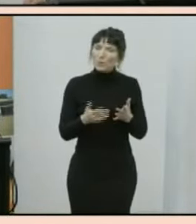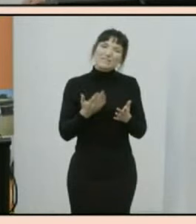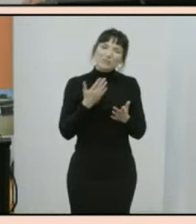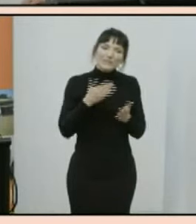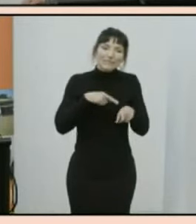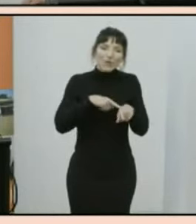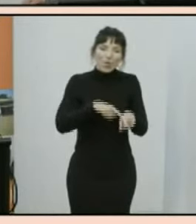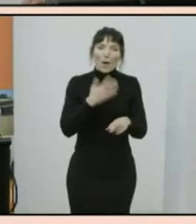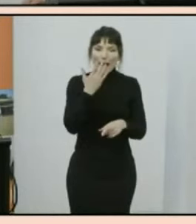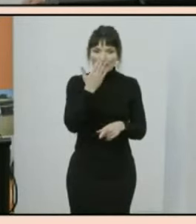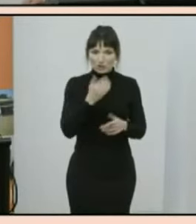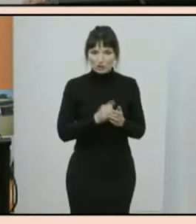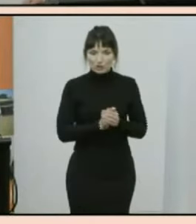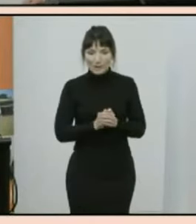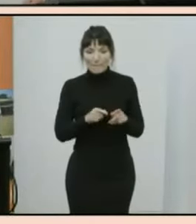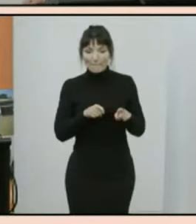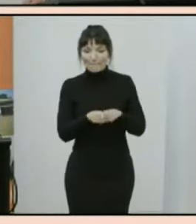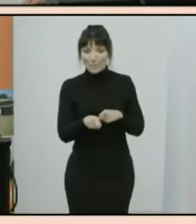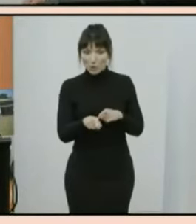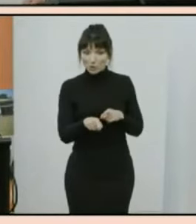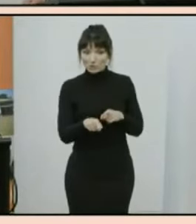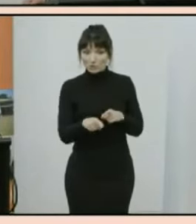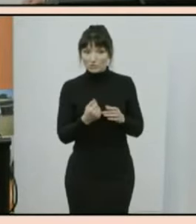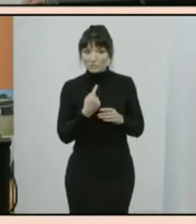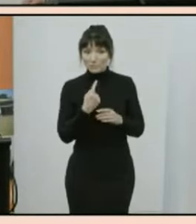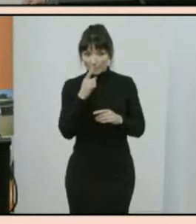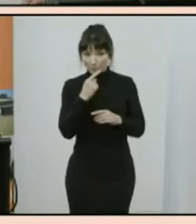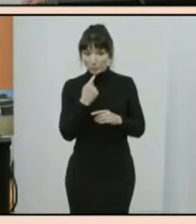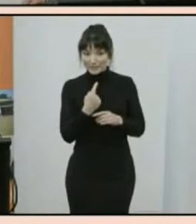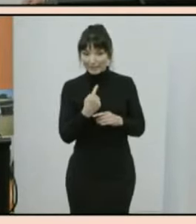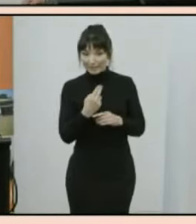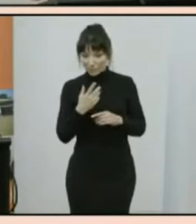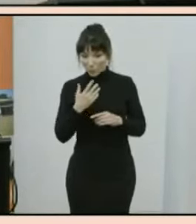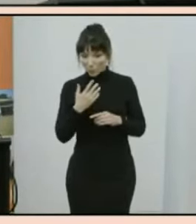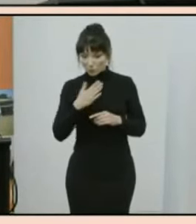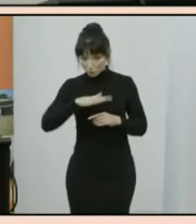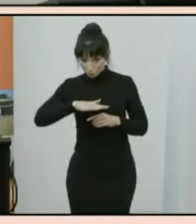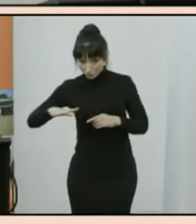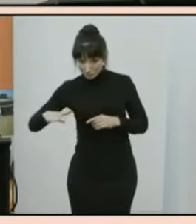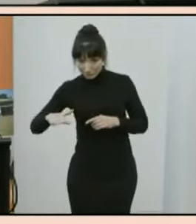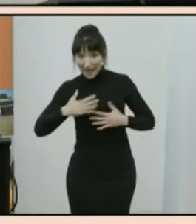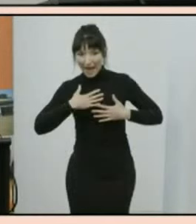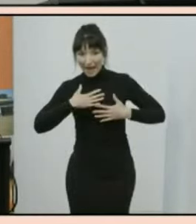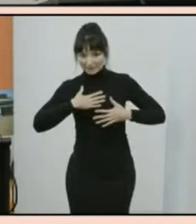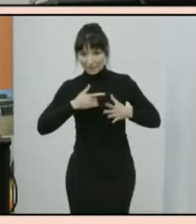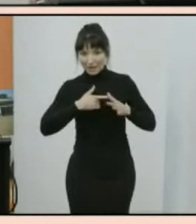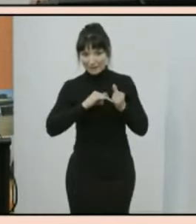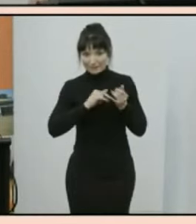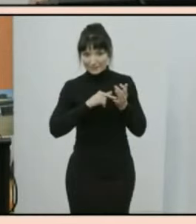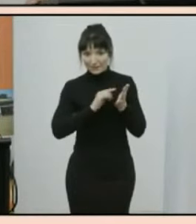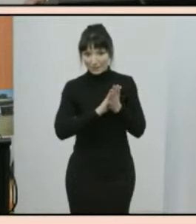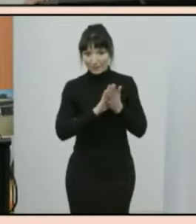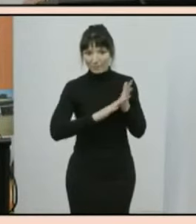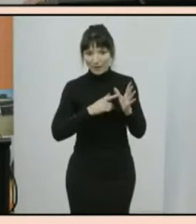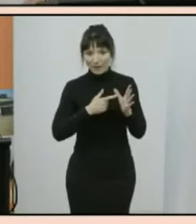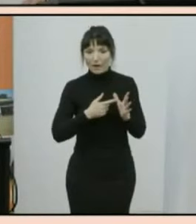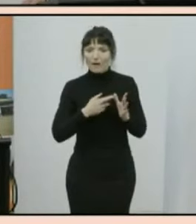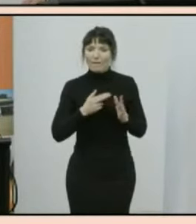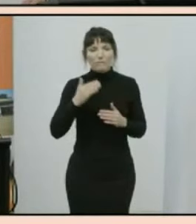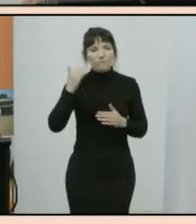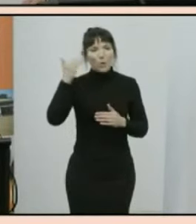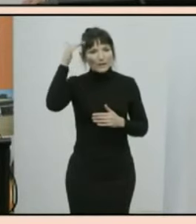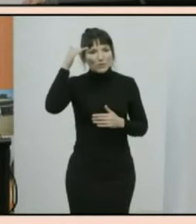age the most reported health condition for children was asthma whereas for younger adults it was mental health